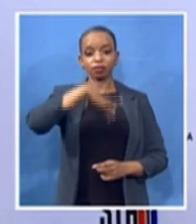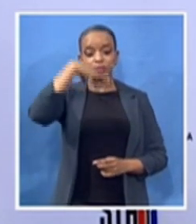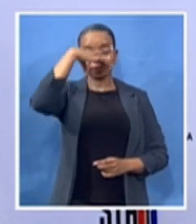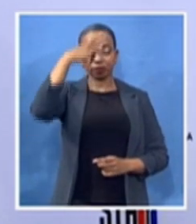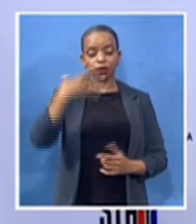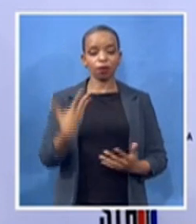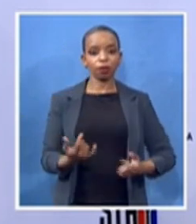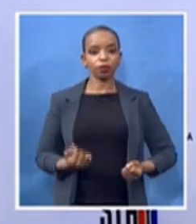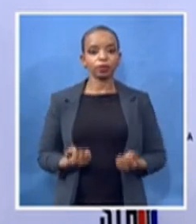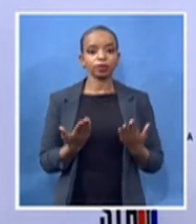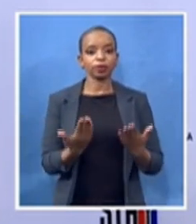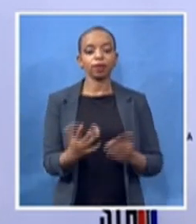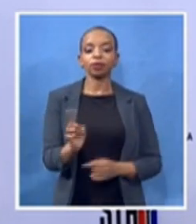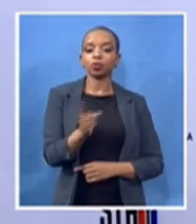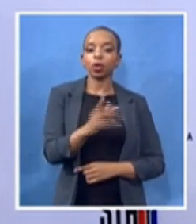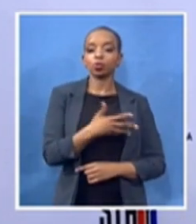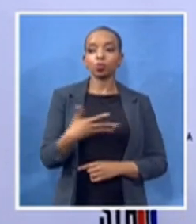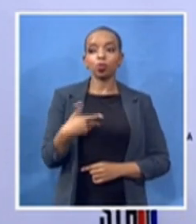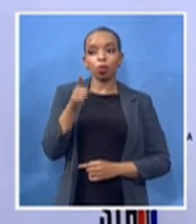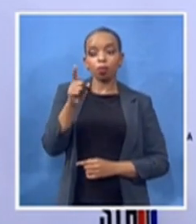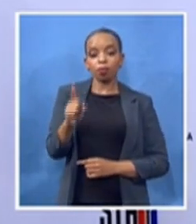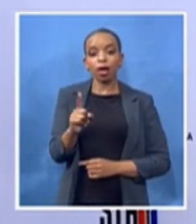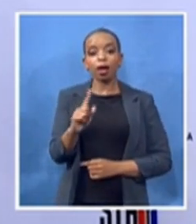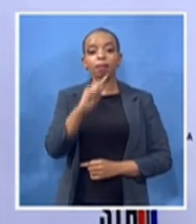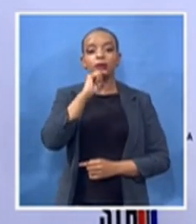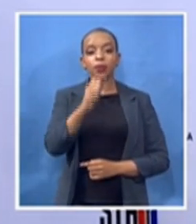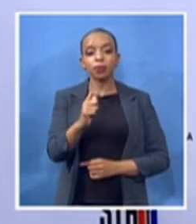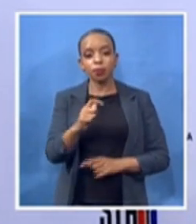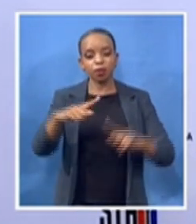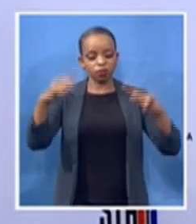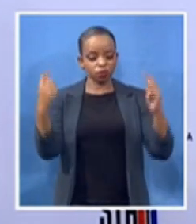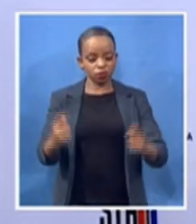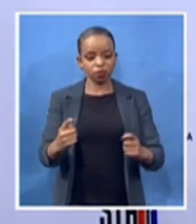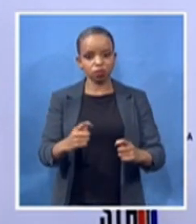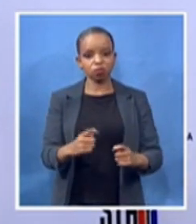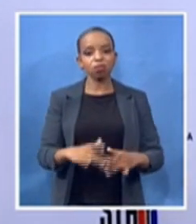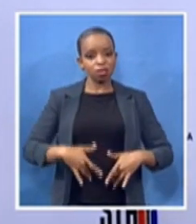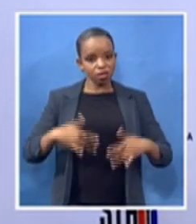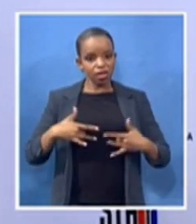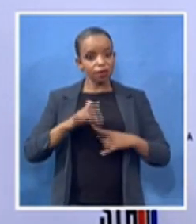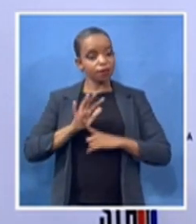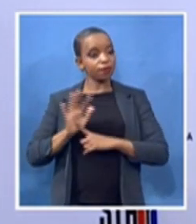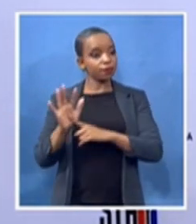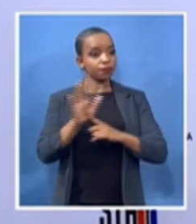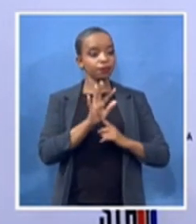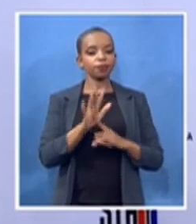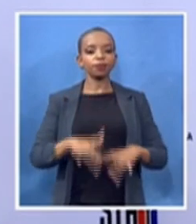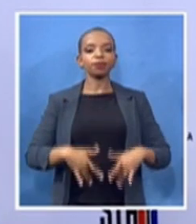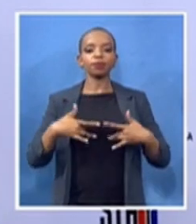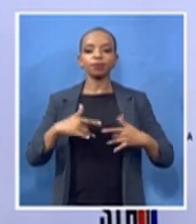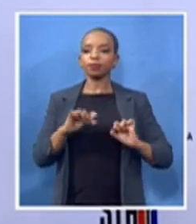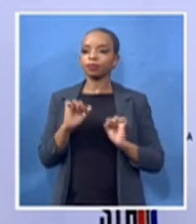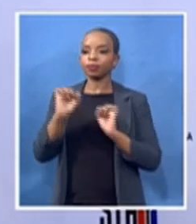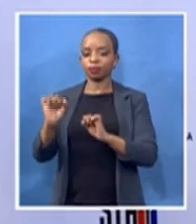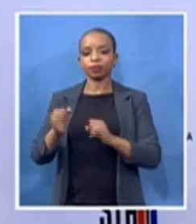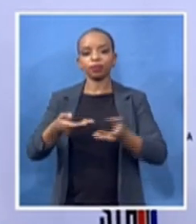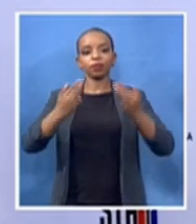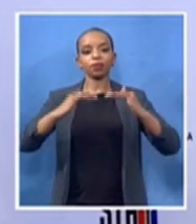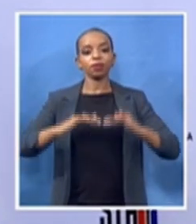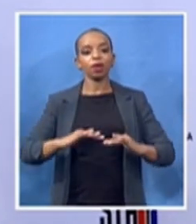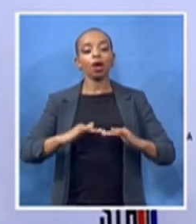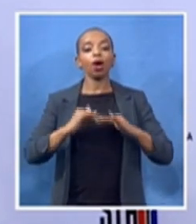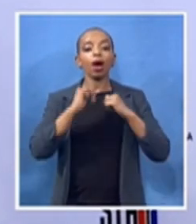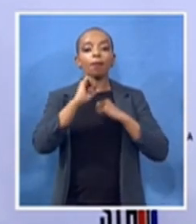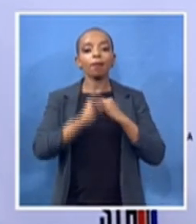epitomized even in her life also we will have in august the women's movement march august being